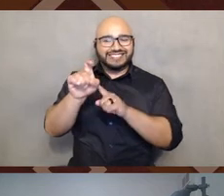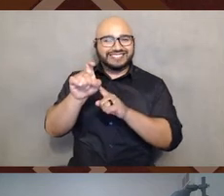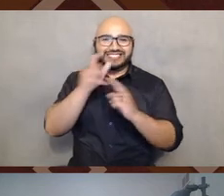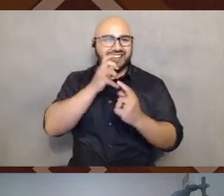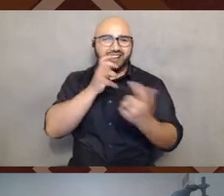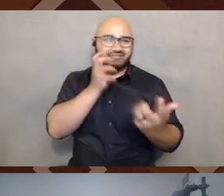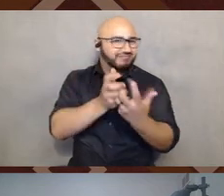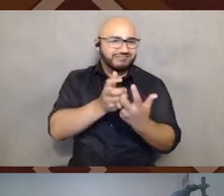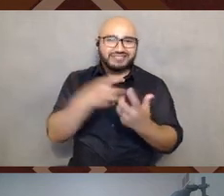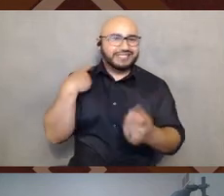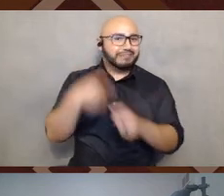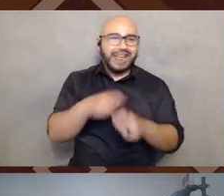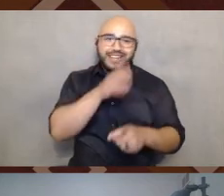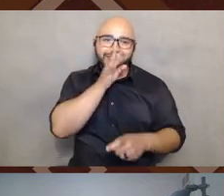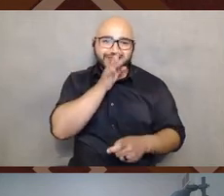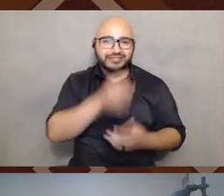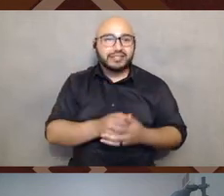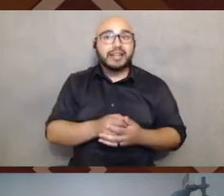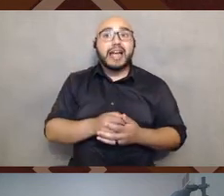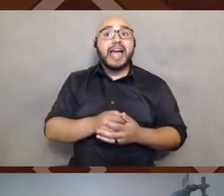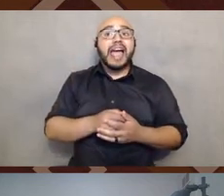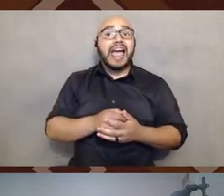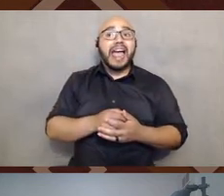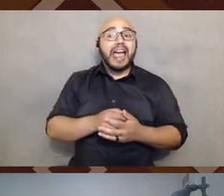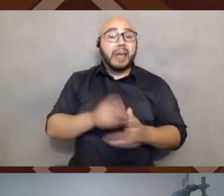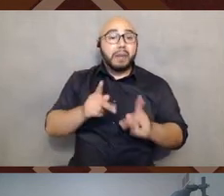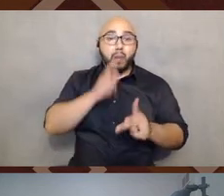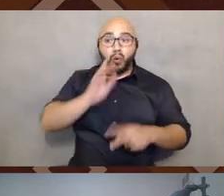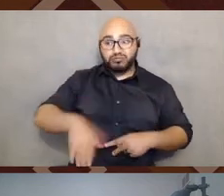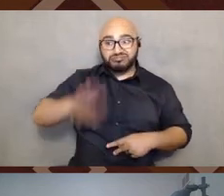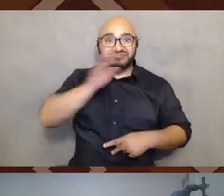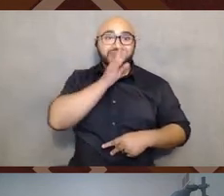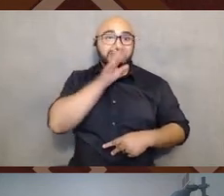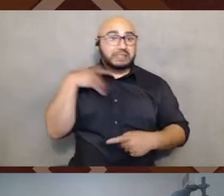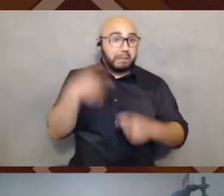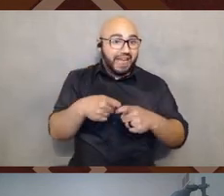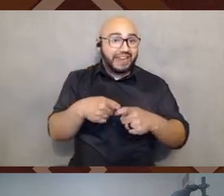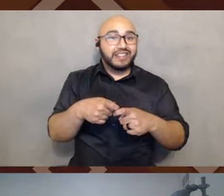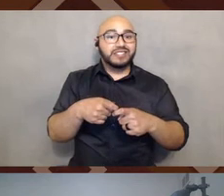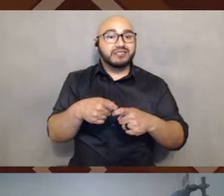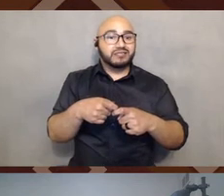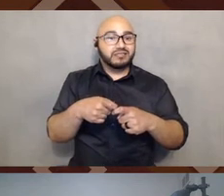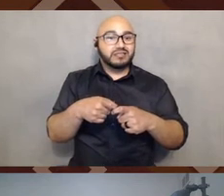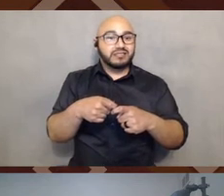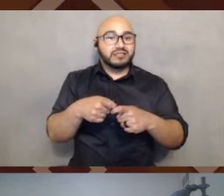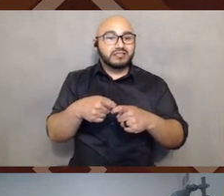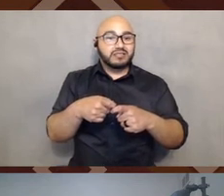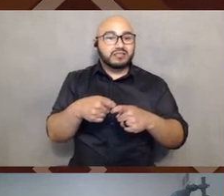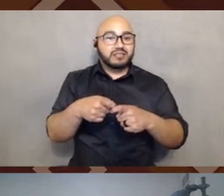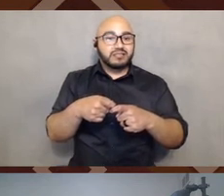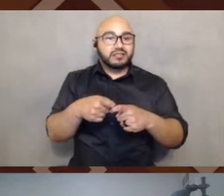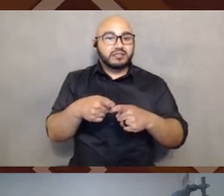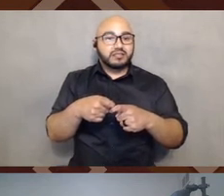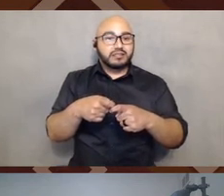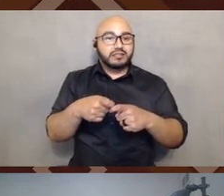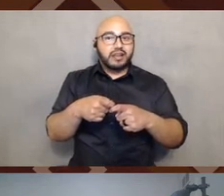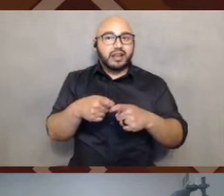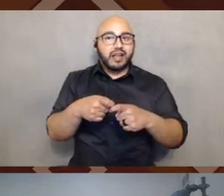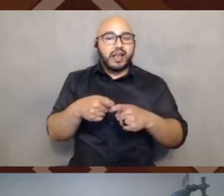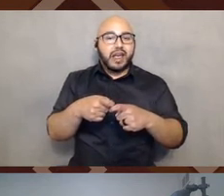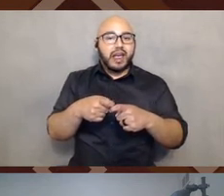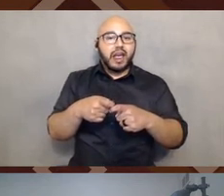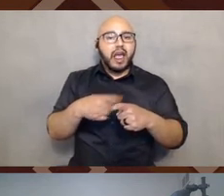and that Spanish speakers who are, who are, you know, um, liking the new 21st century